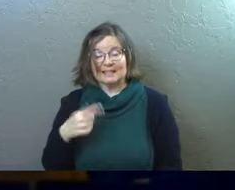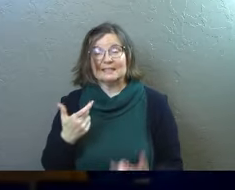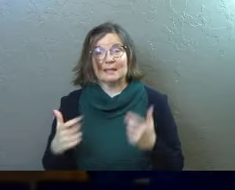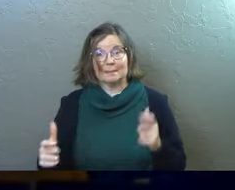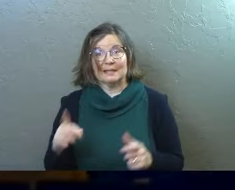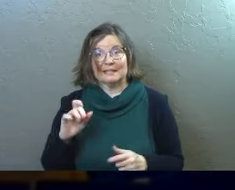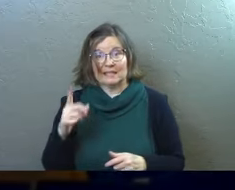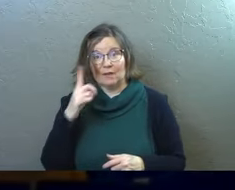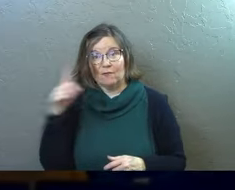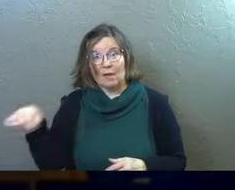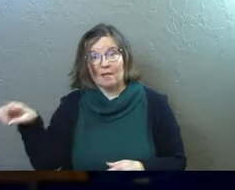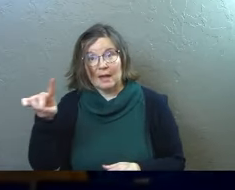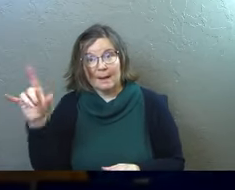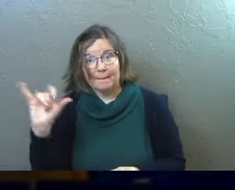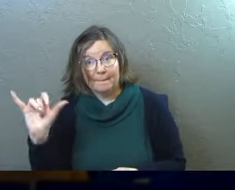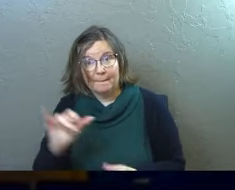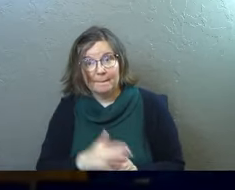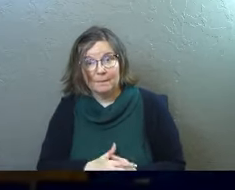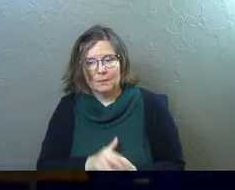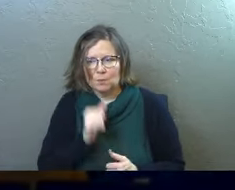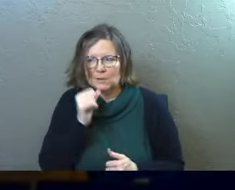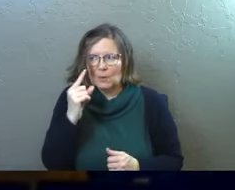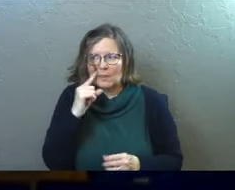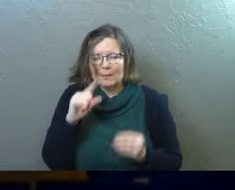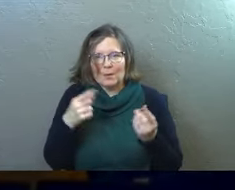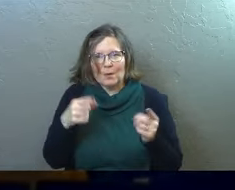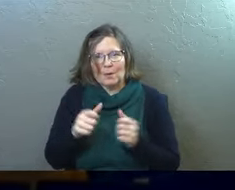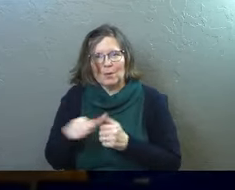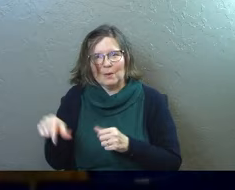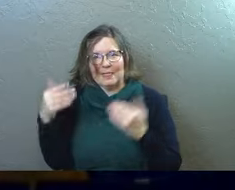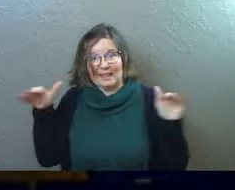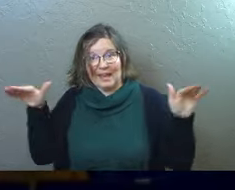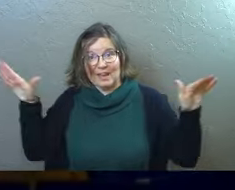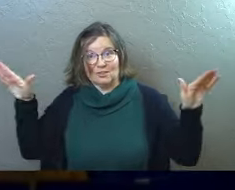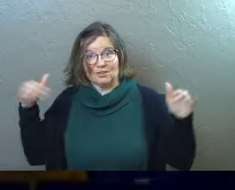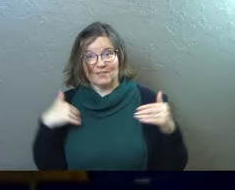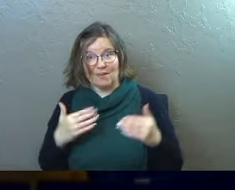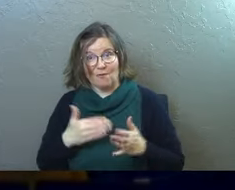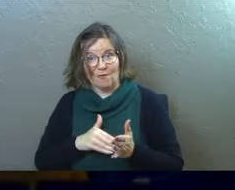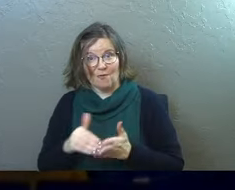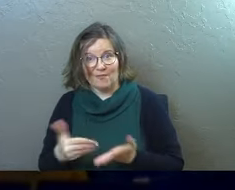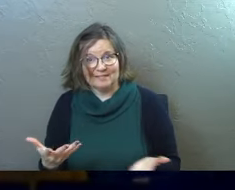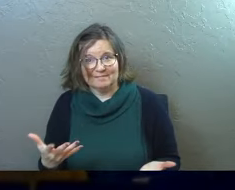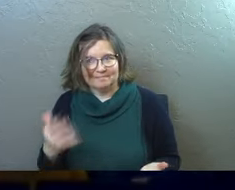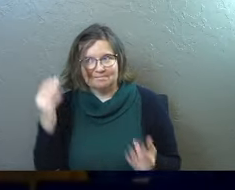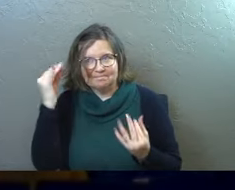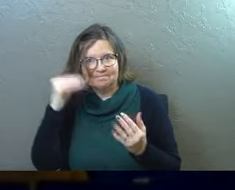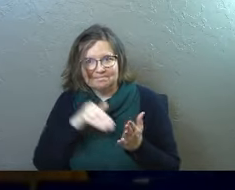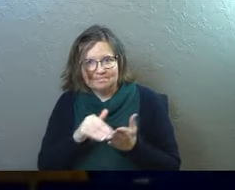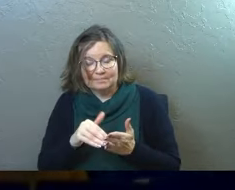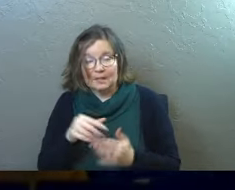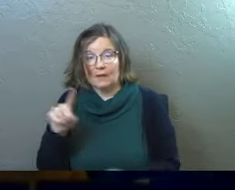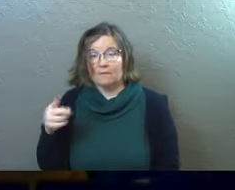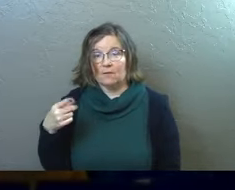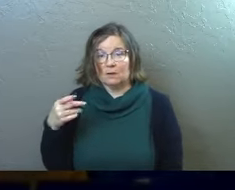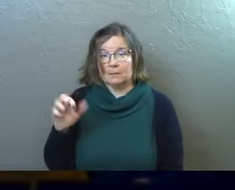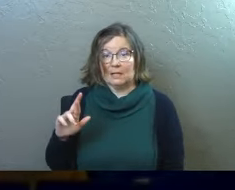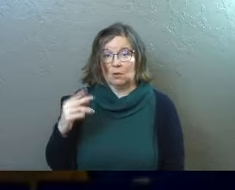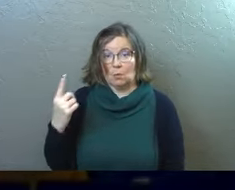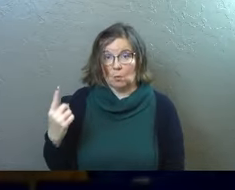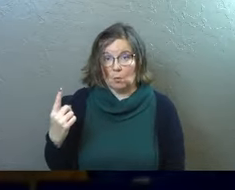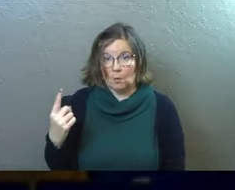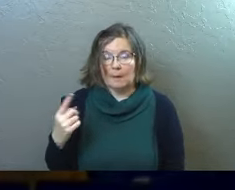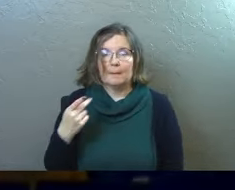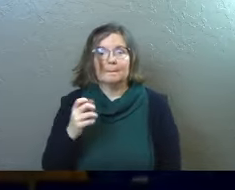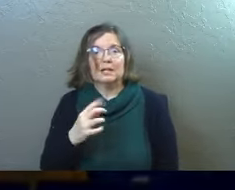is a big deal for them. We don't think about what's going on with the angels very often. First Peter one,